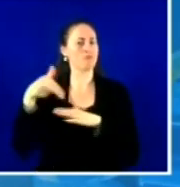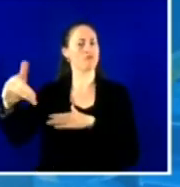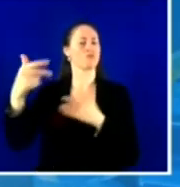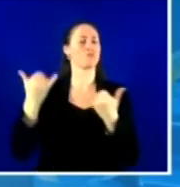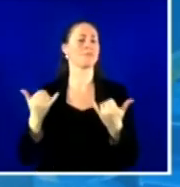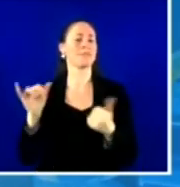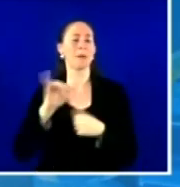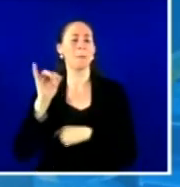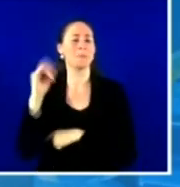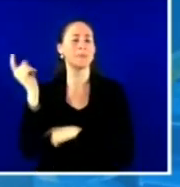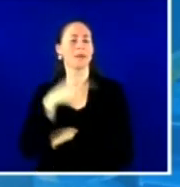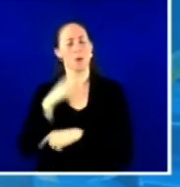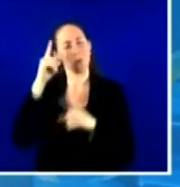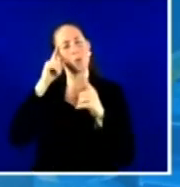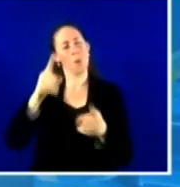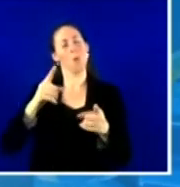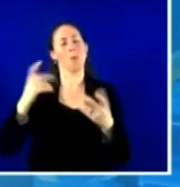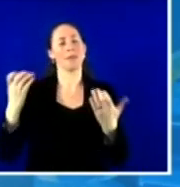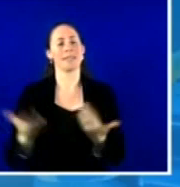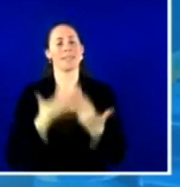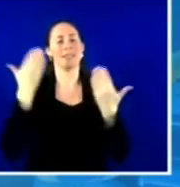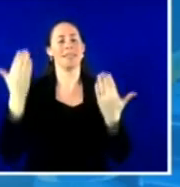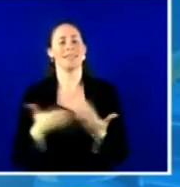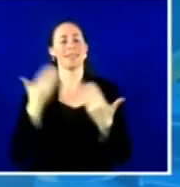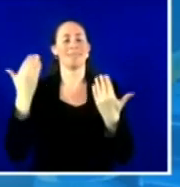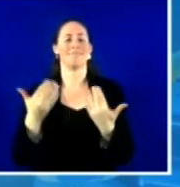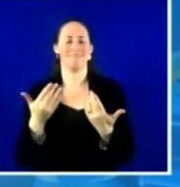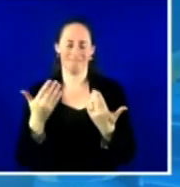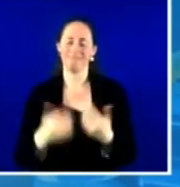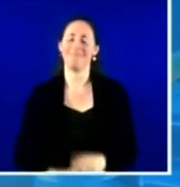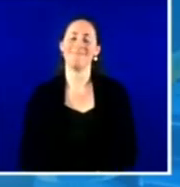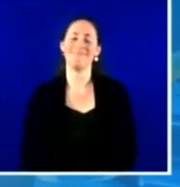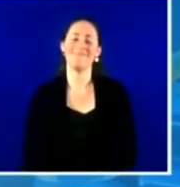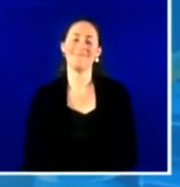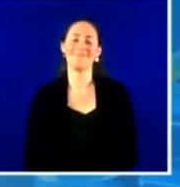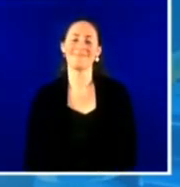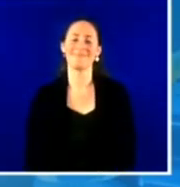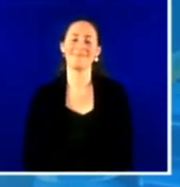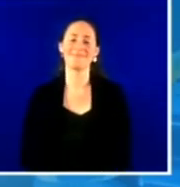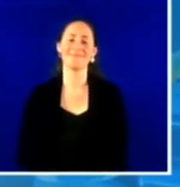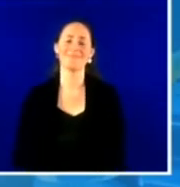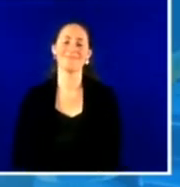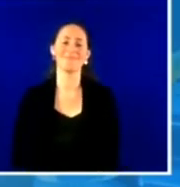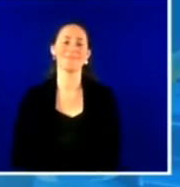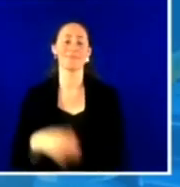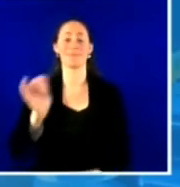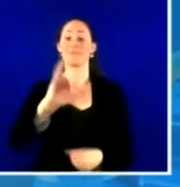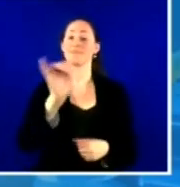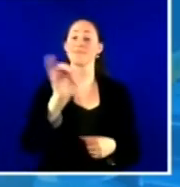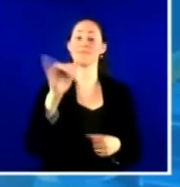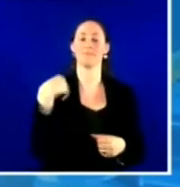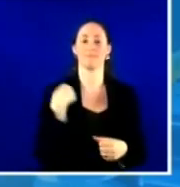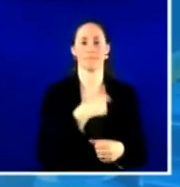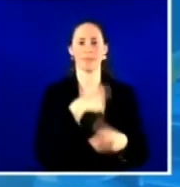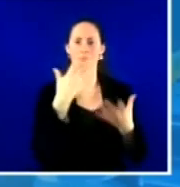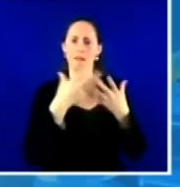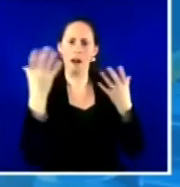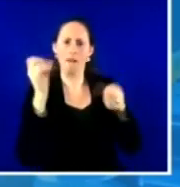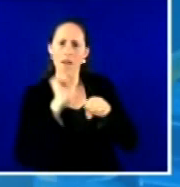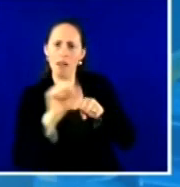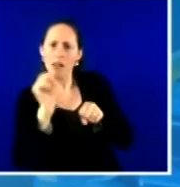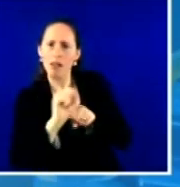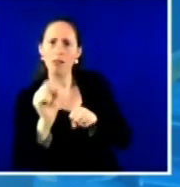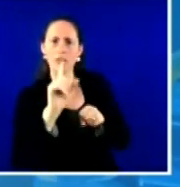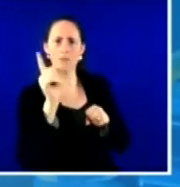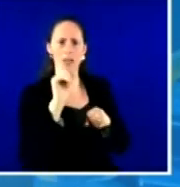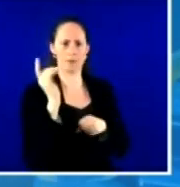to get a vaccine. And we're also doing a lot of work in the communities where we are. So as part of the National Month of